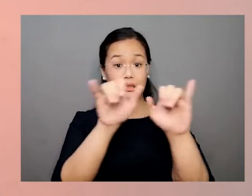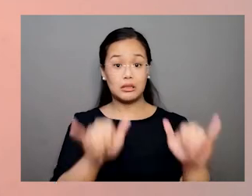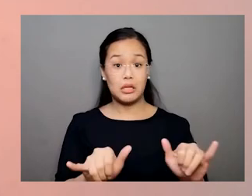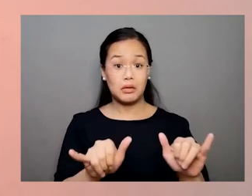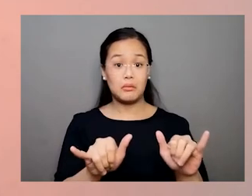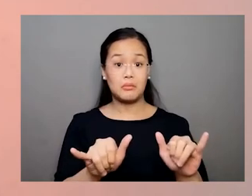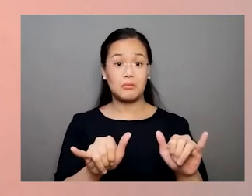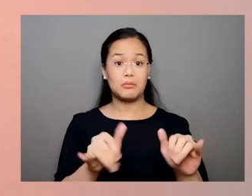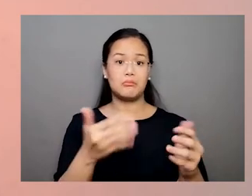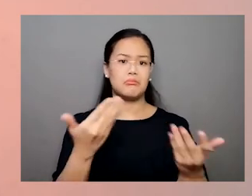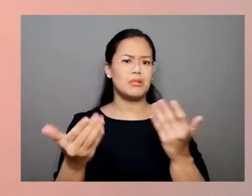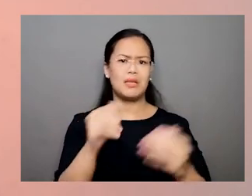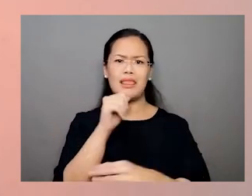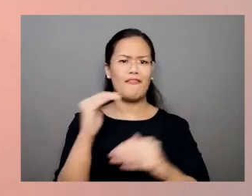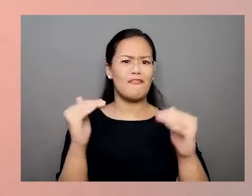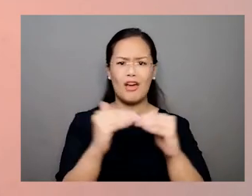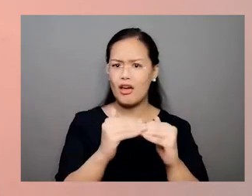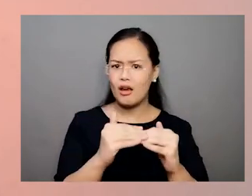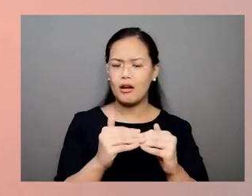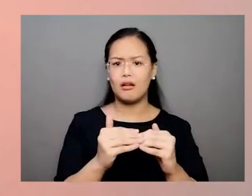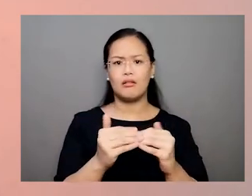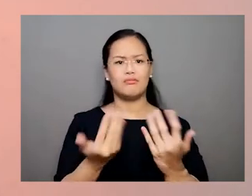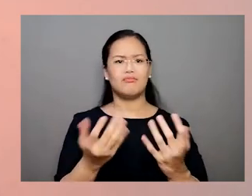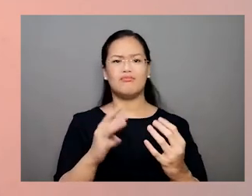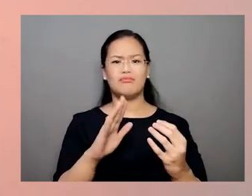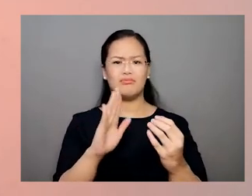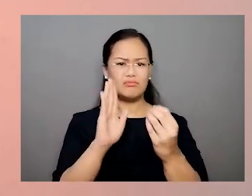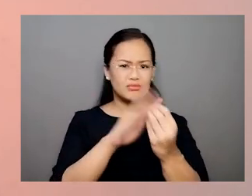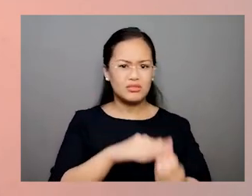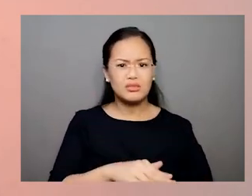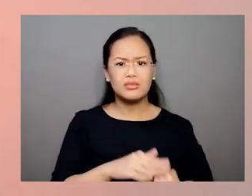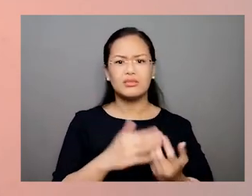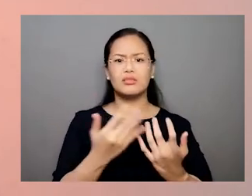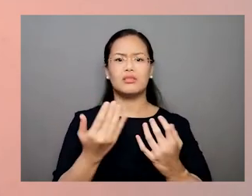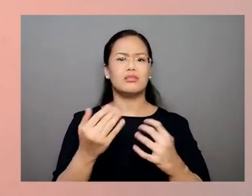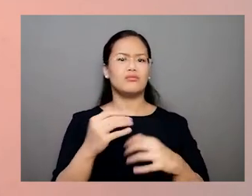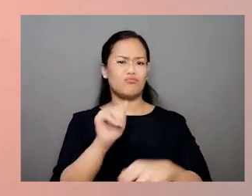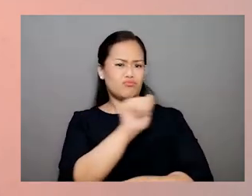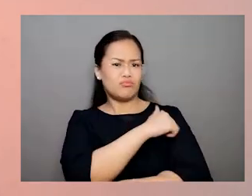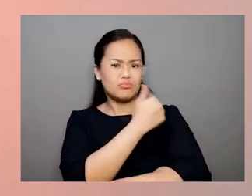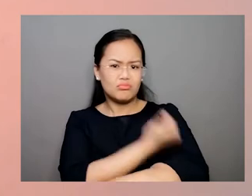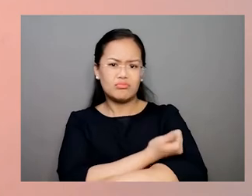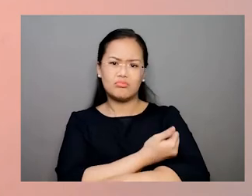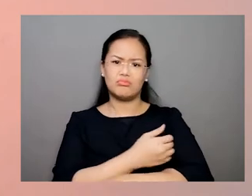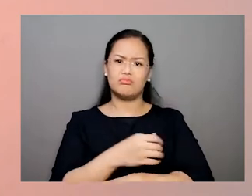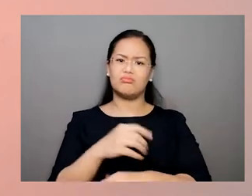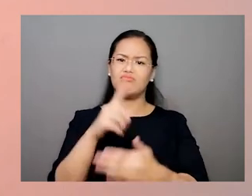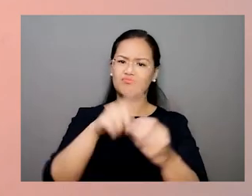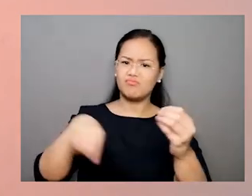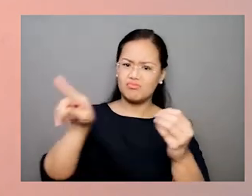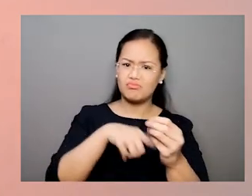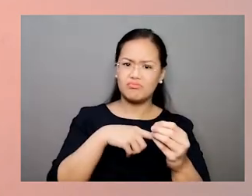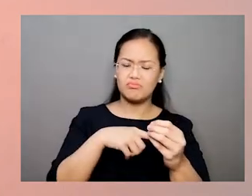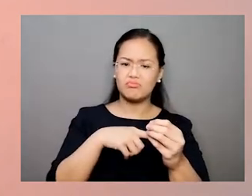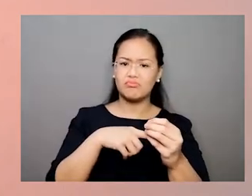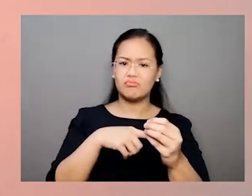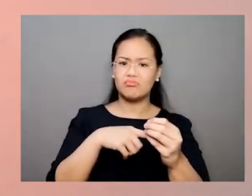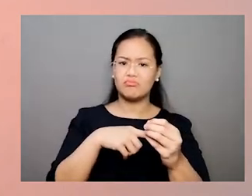Legal systems can be unfair, repressive, authoritarian, discriminatory.